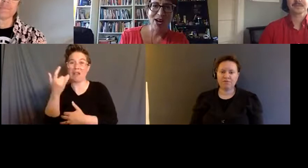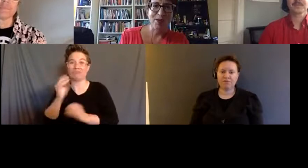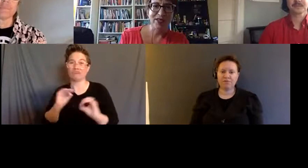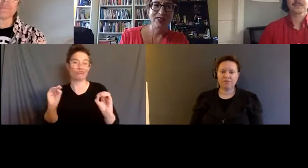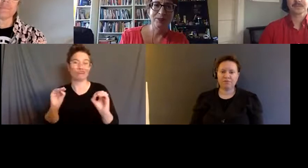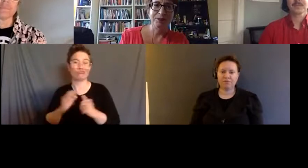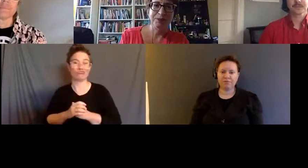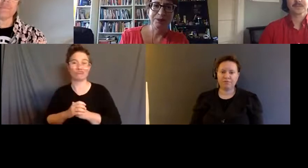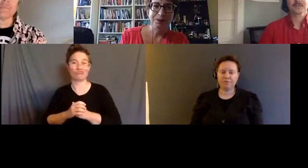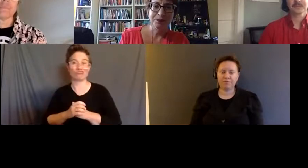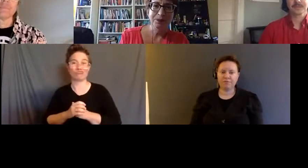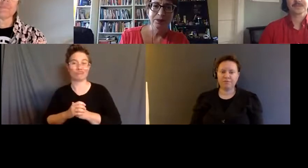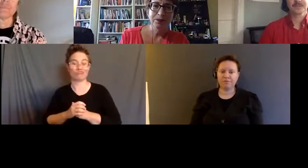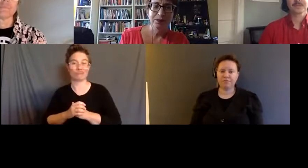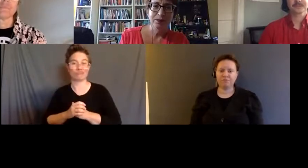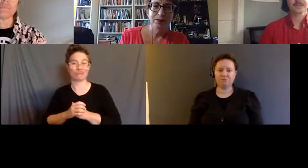has not happened.